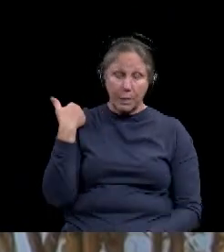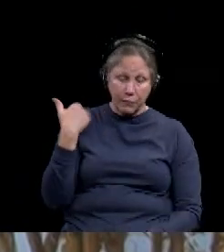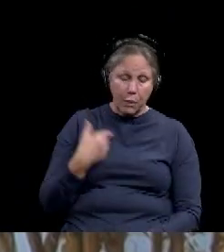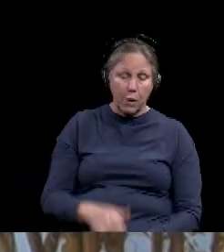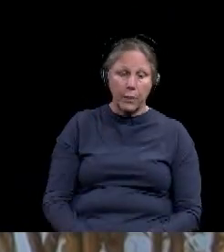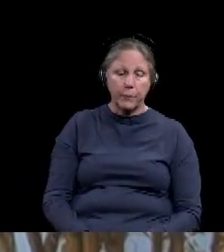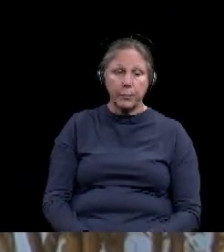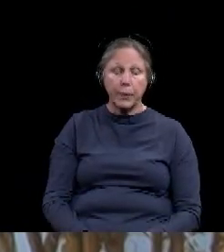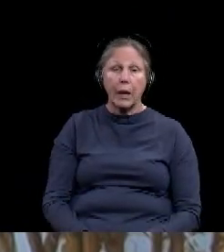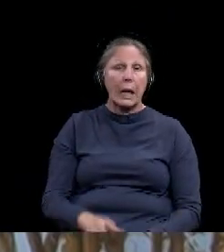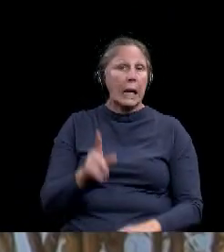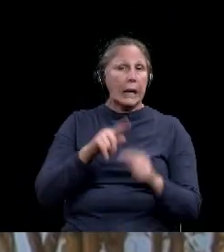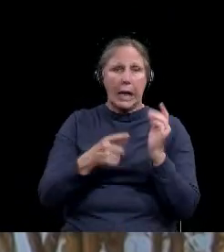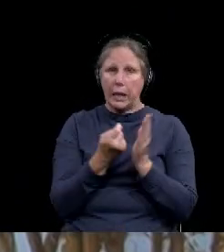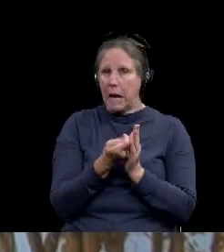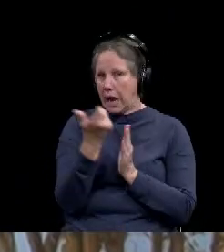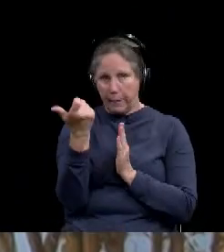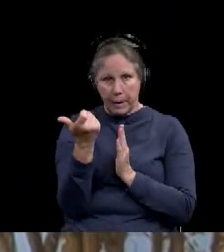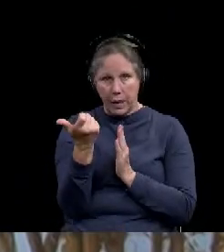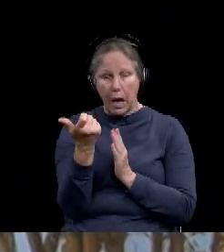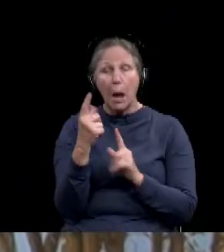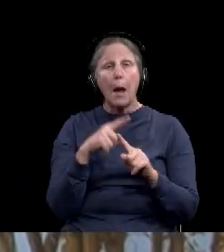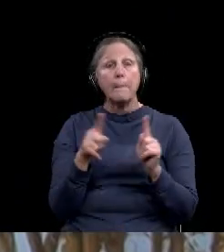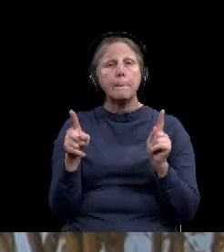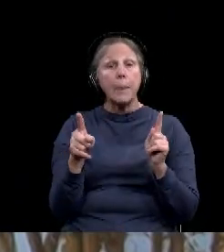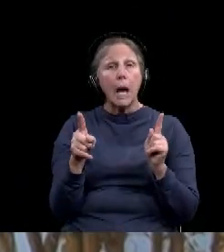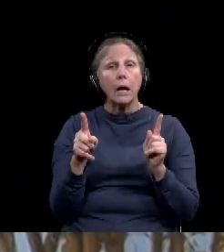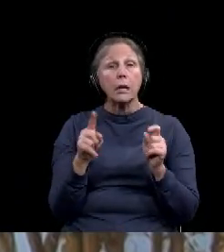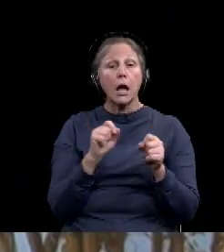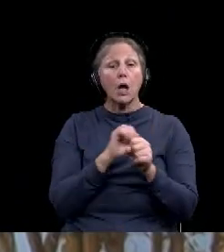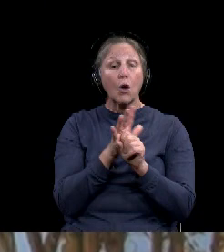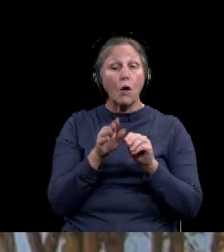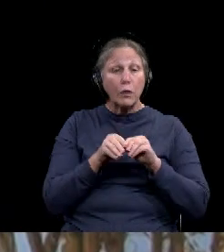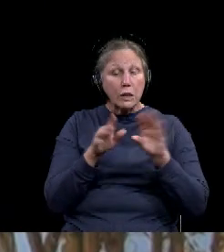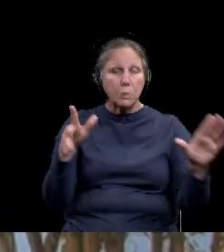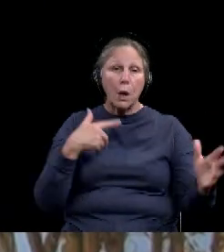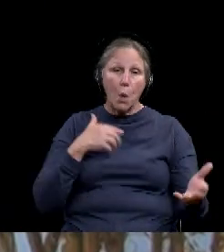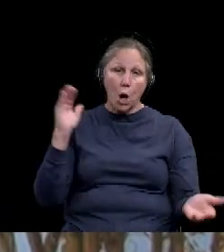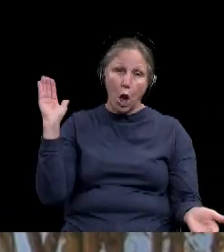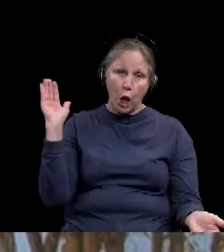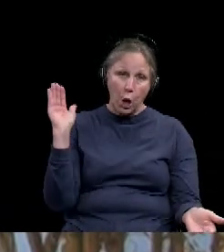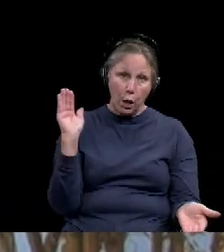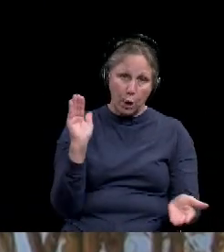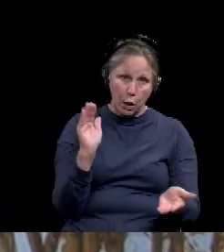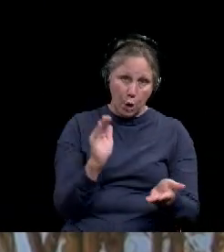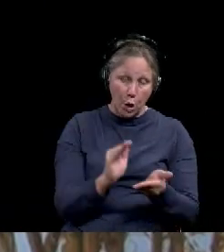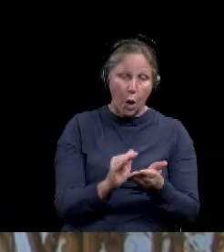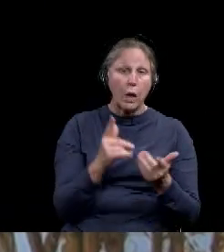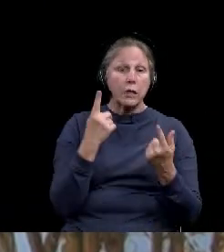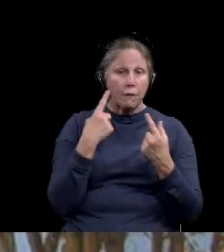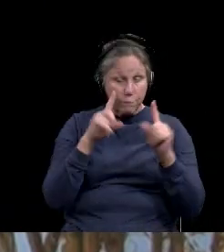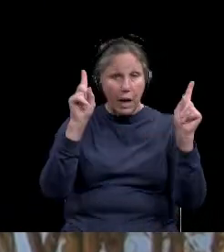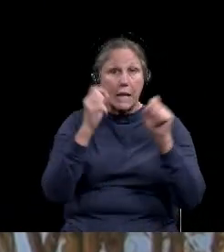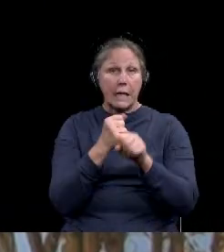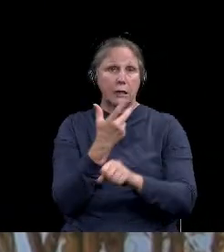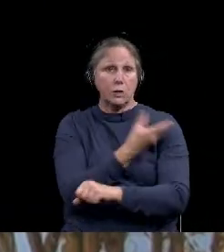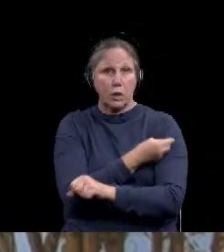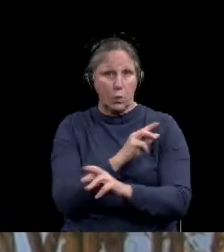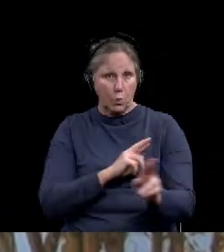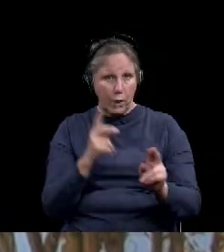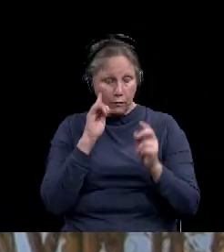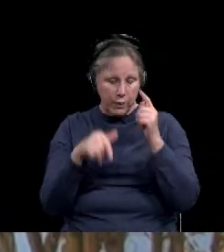not going to eliminate it. We just need to slowly spread until we can get effective treatments and vaccines for it. Um,